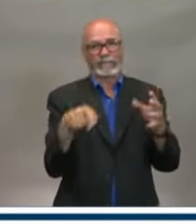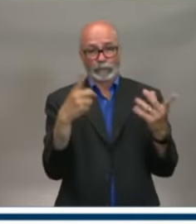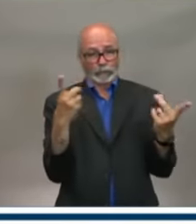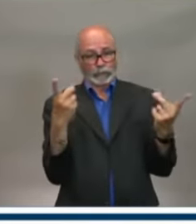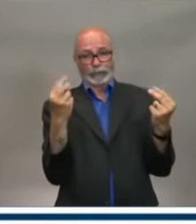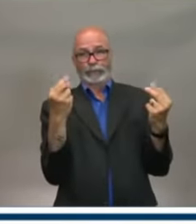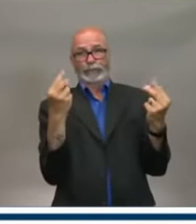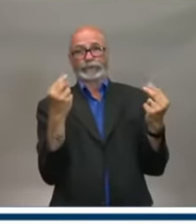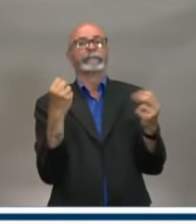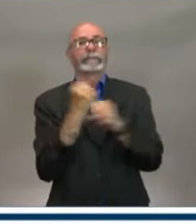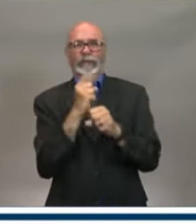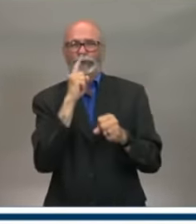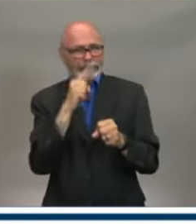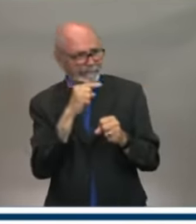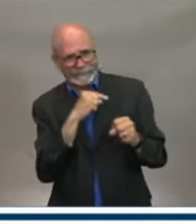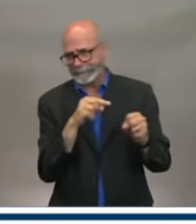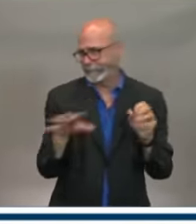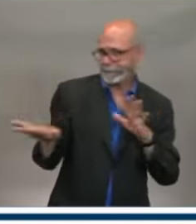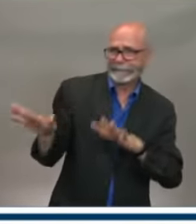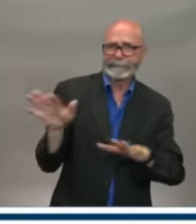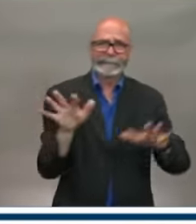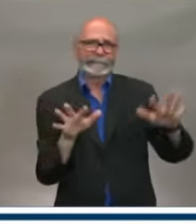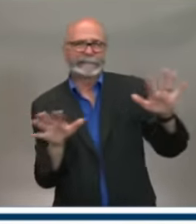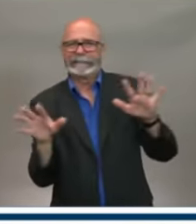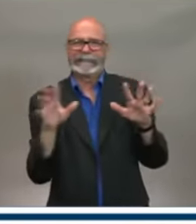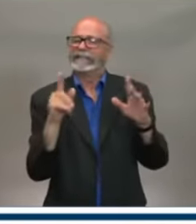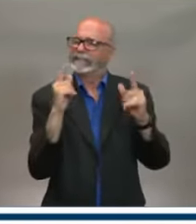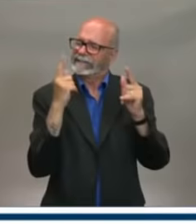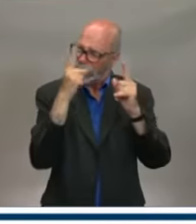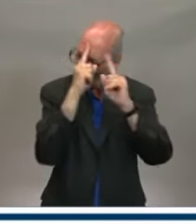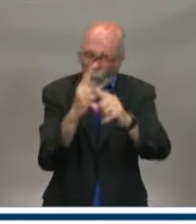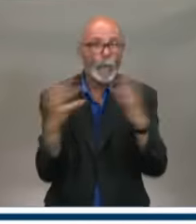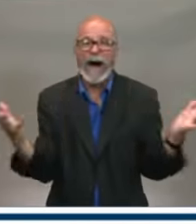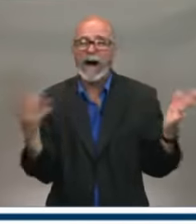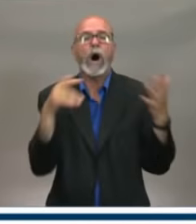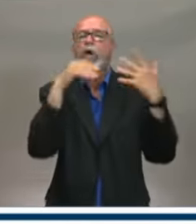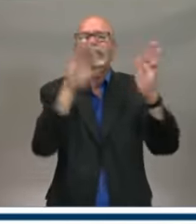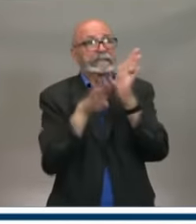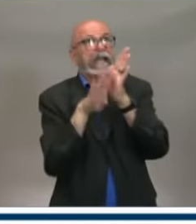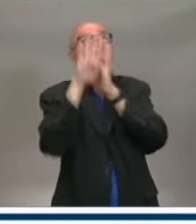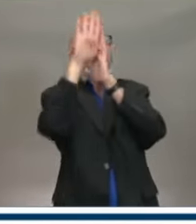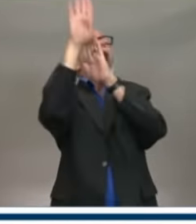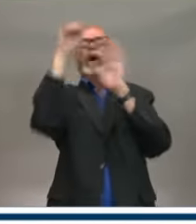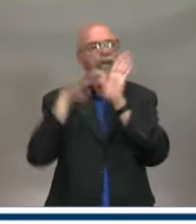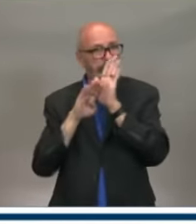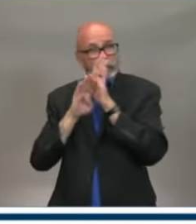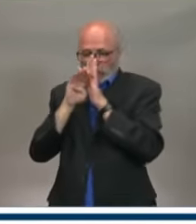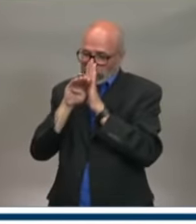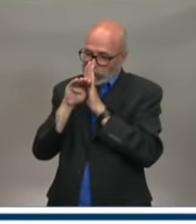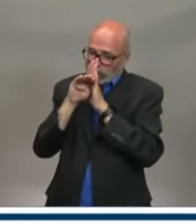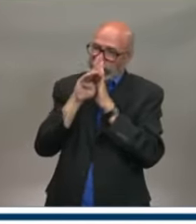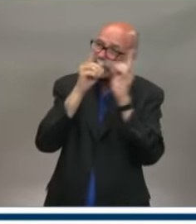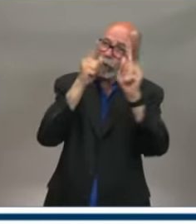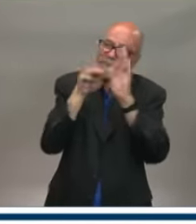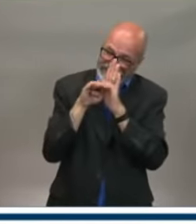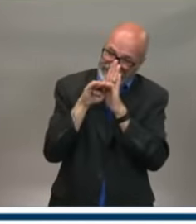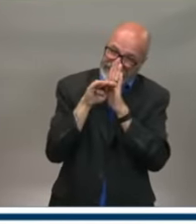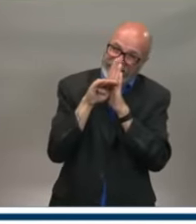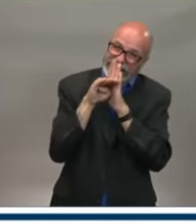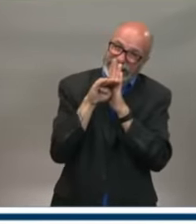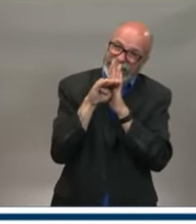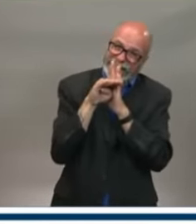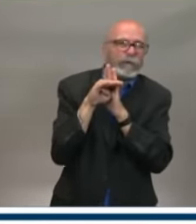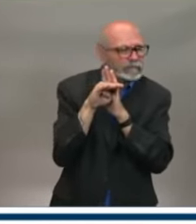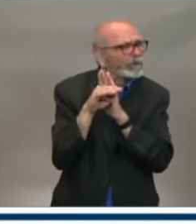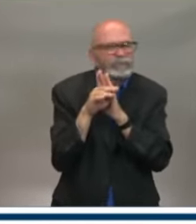working together to continue to flatten the curve and almost keep the virus at bay for a period of time. And what we want to see is there's a